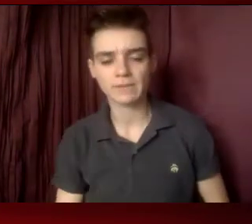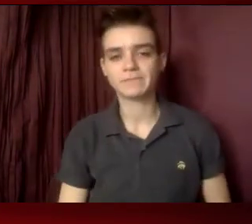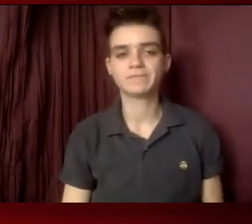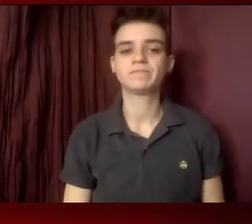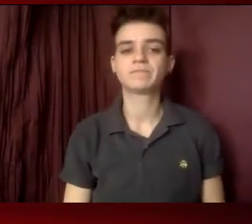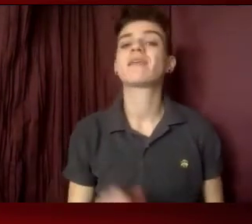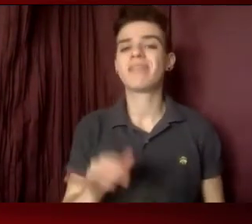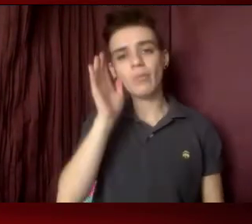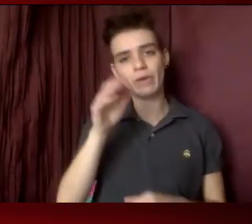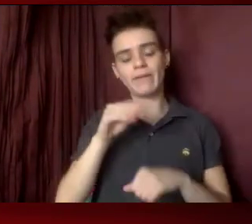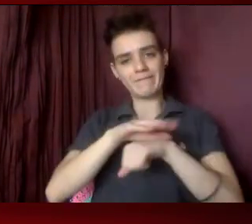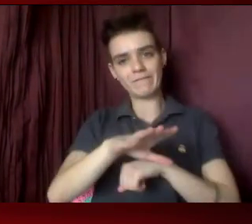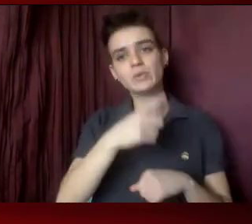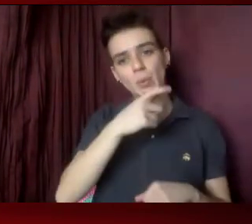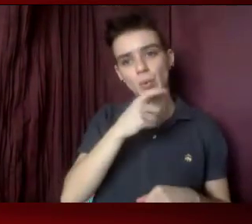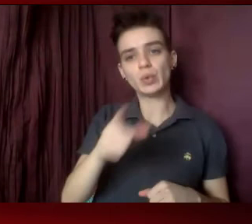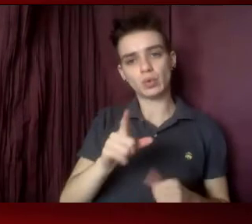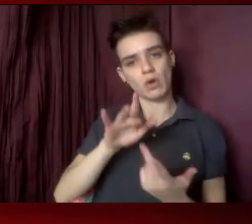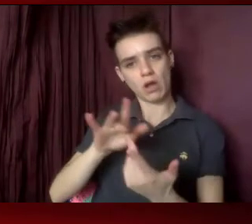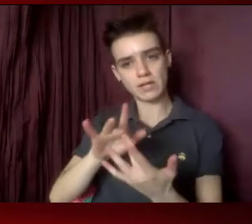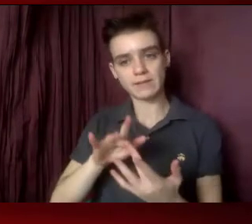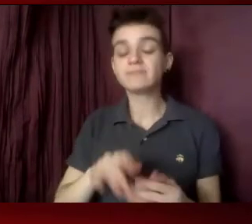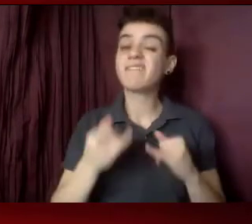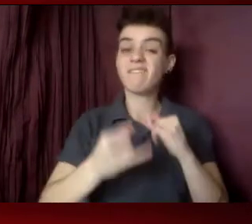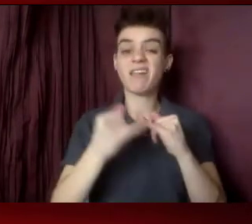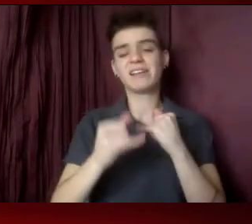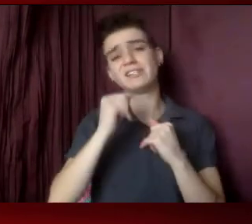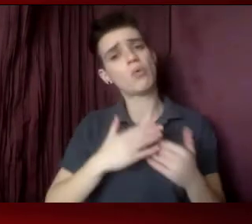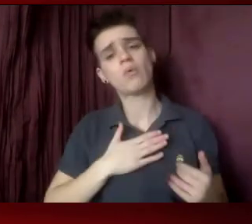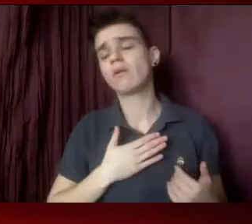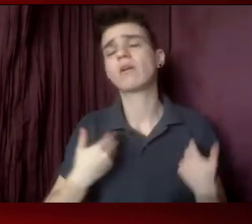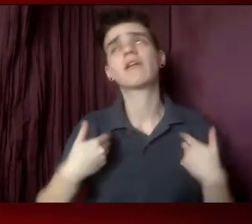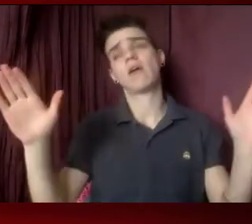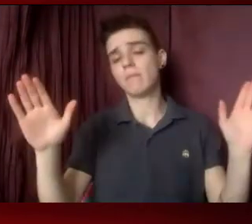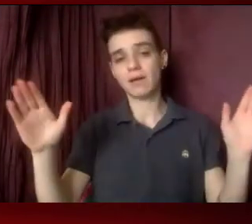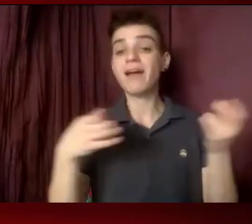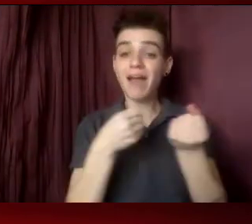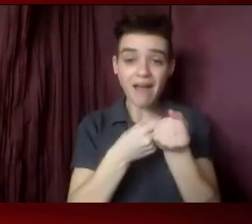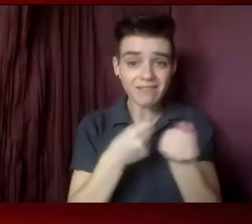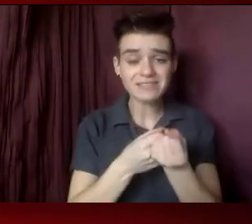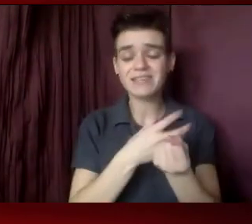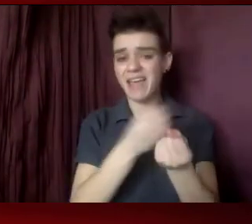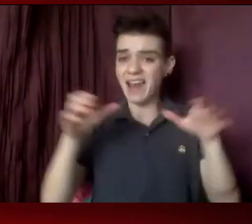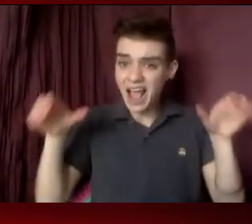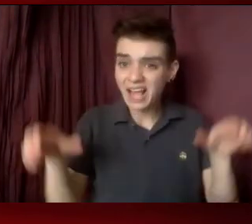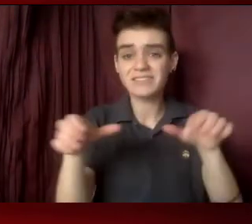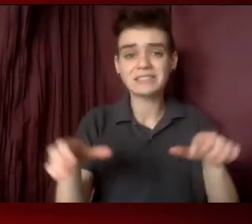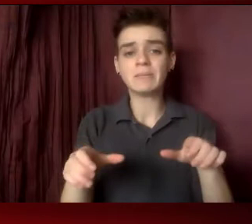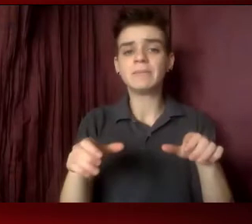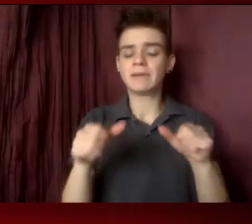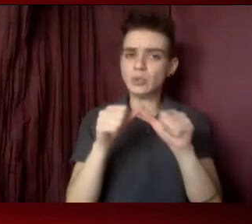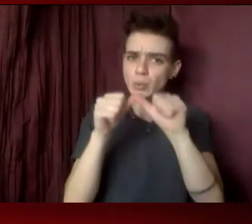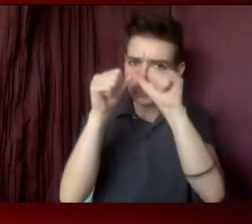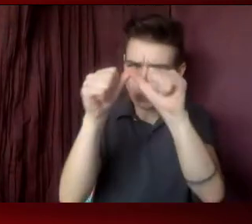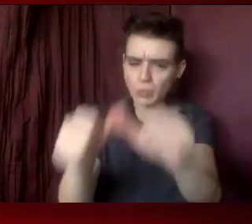legislative process. And finally, don't give up. Advocacy and activism are a marathon, not a sprint.